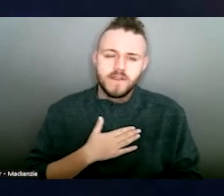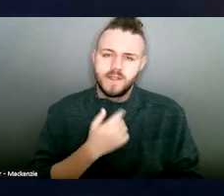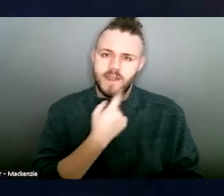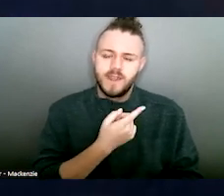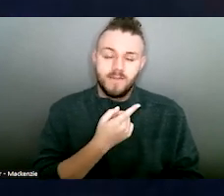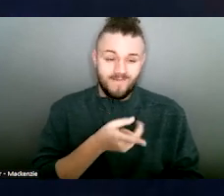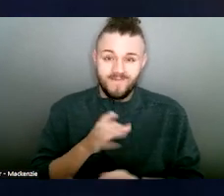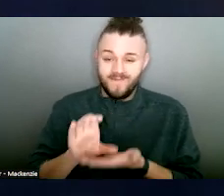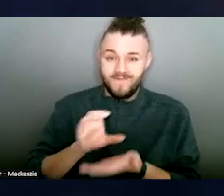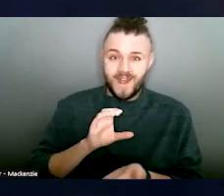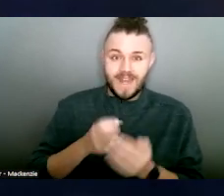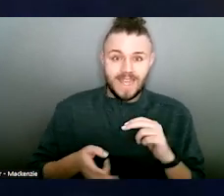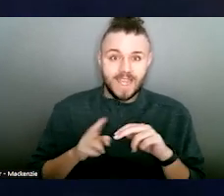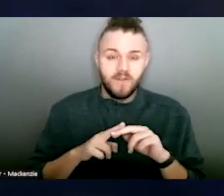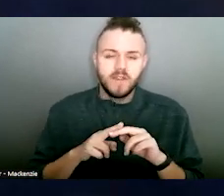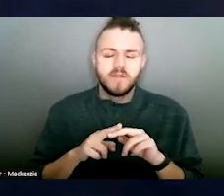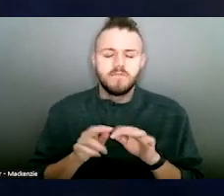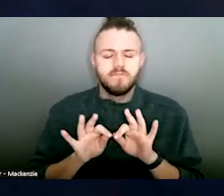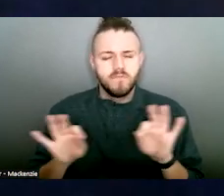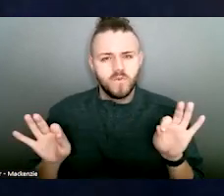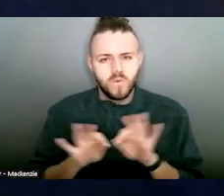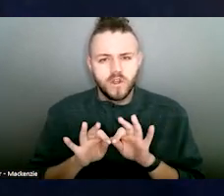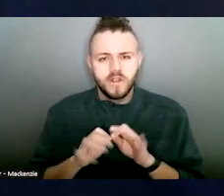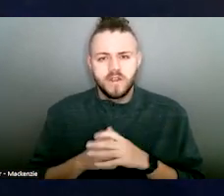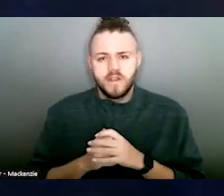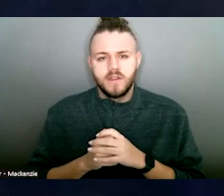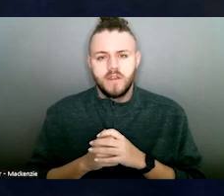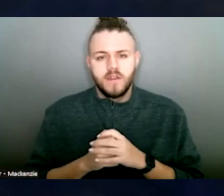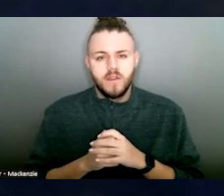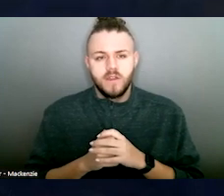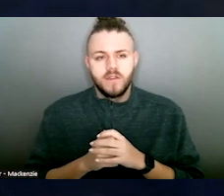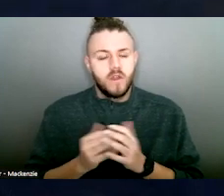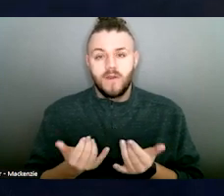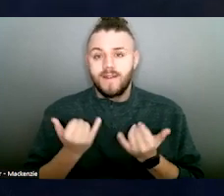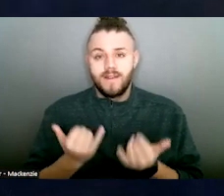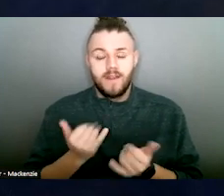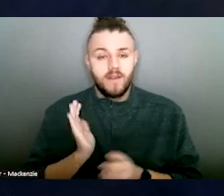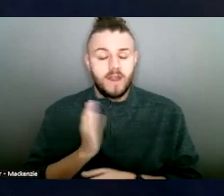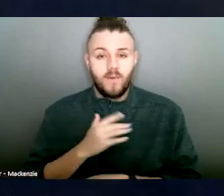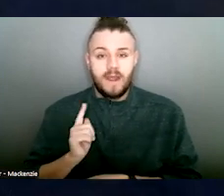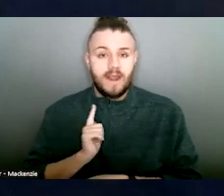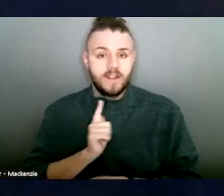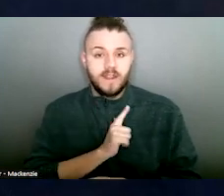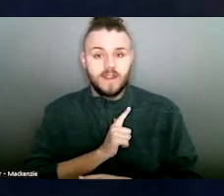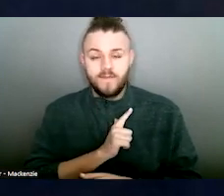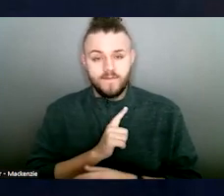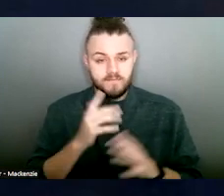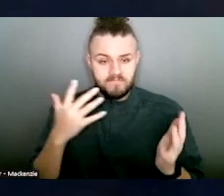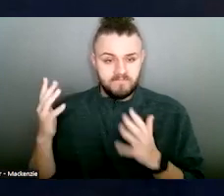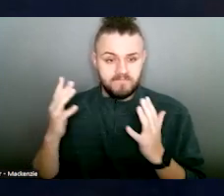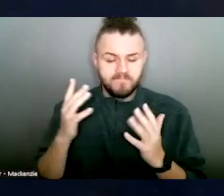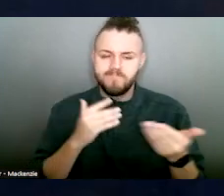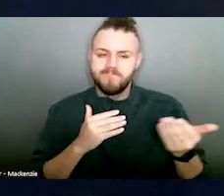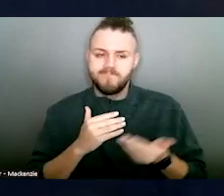the right thing to do. And so now, our legislative champions, please join me in welcoming Representative